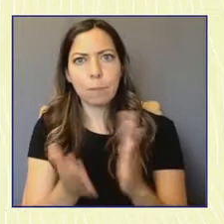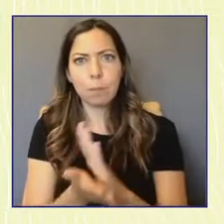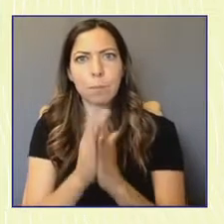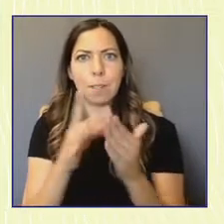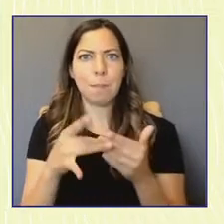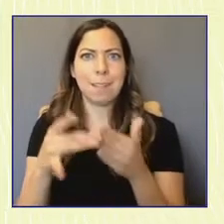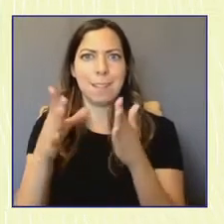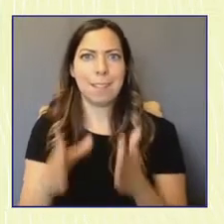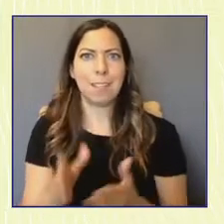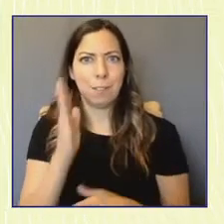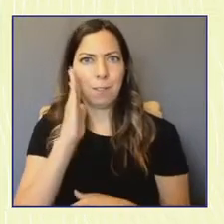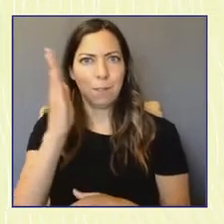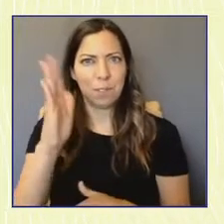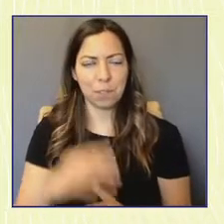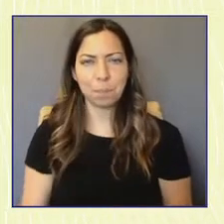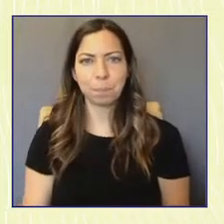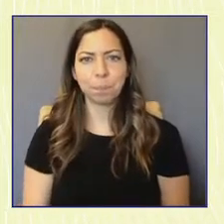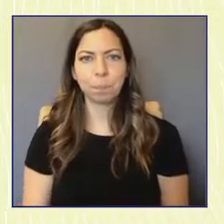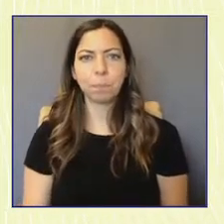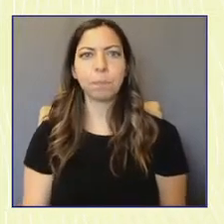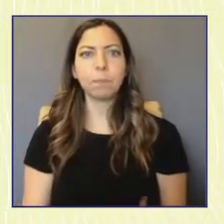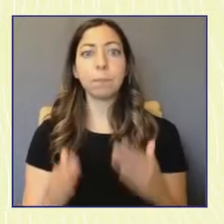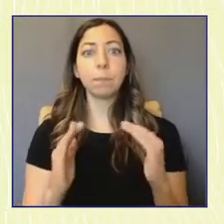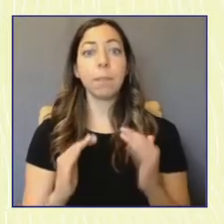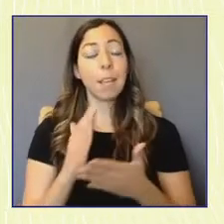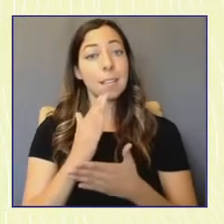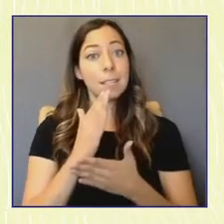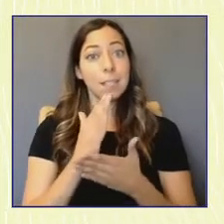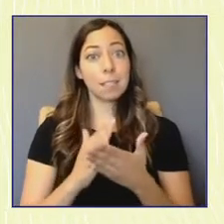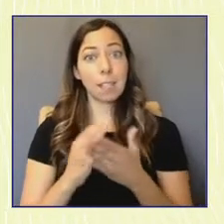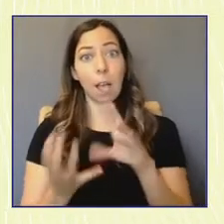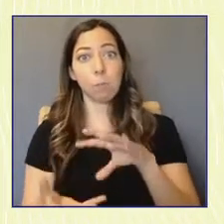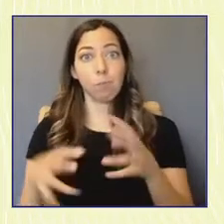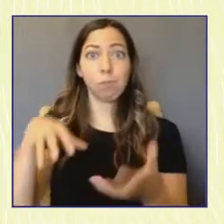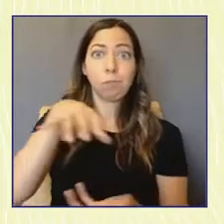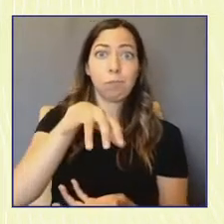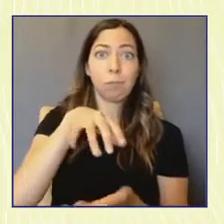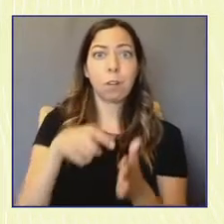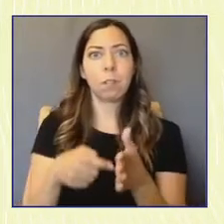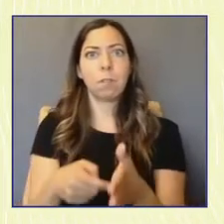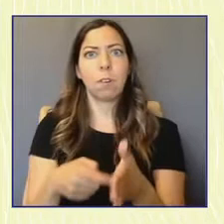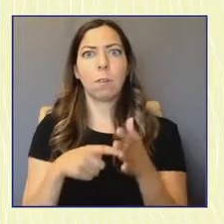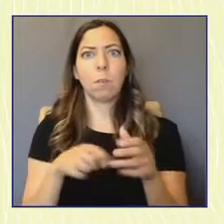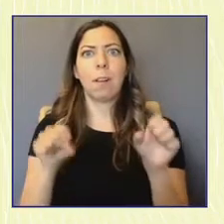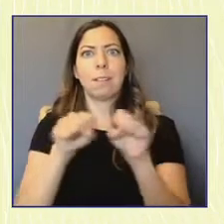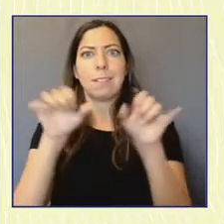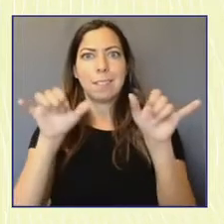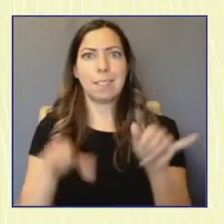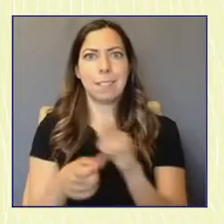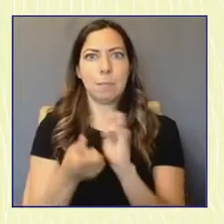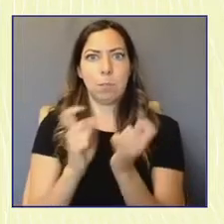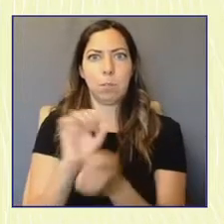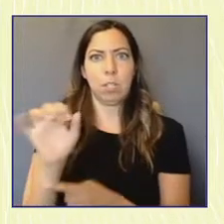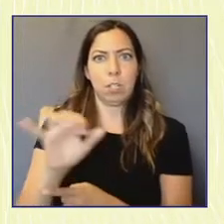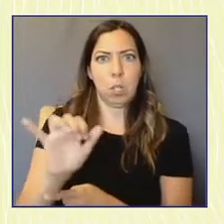slide, please. And some of these shifts require some specific changes from institutions. So, for example, like I pointed out before, political